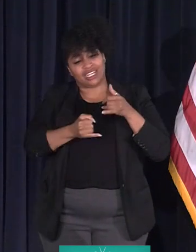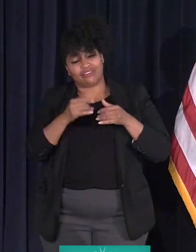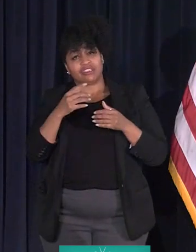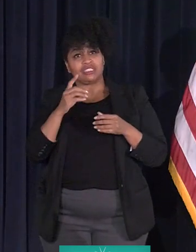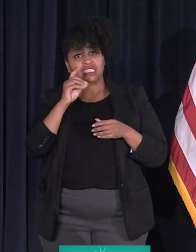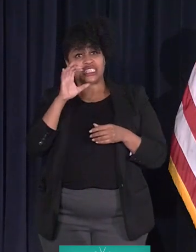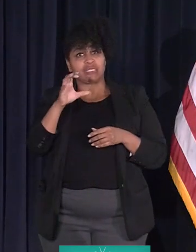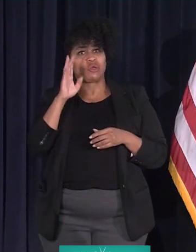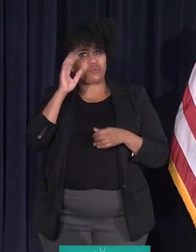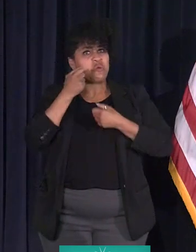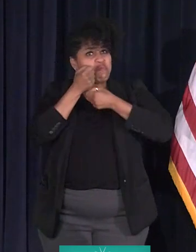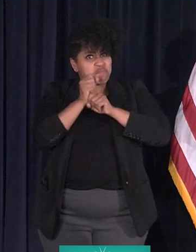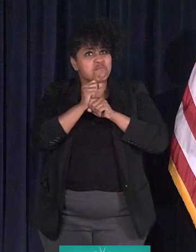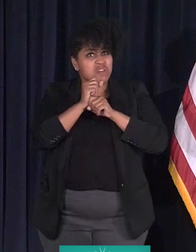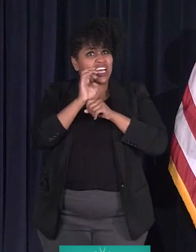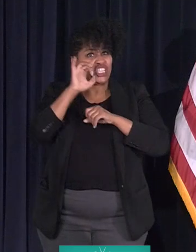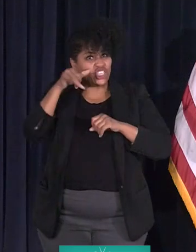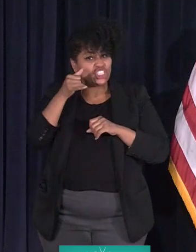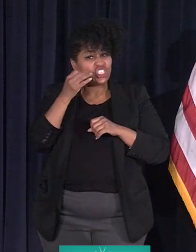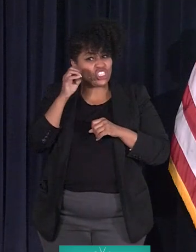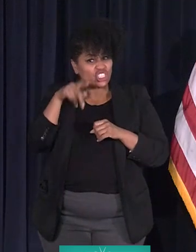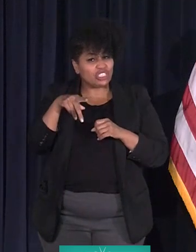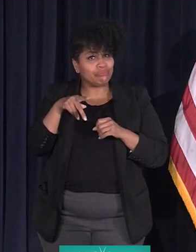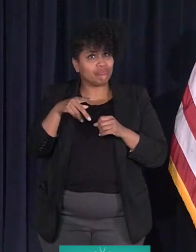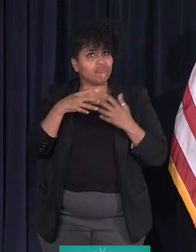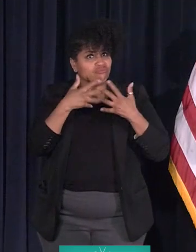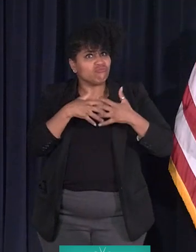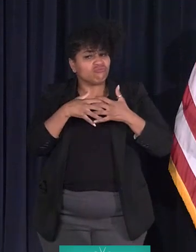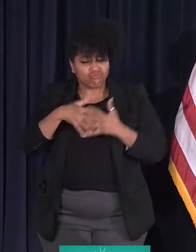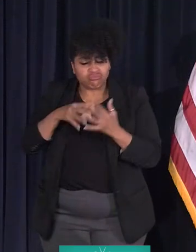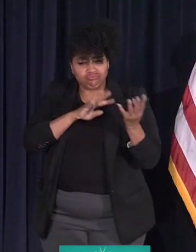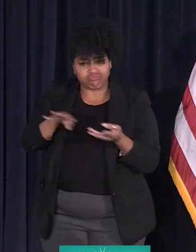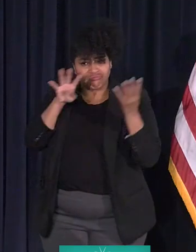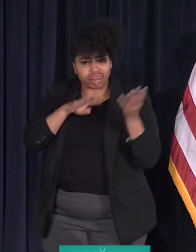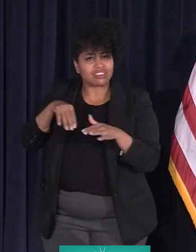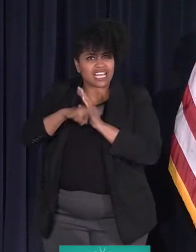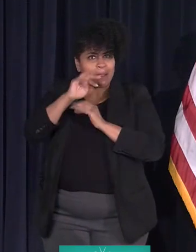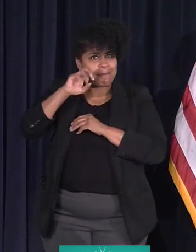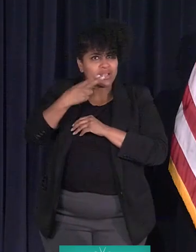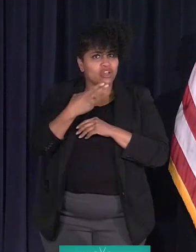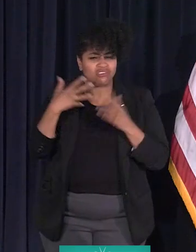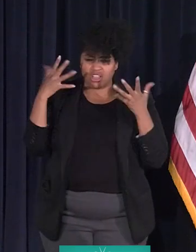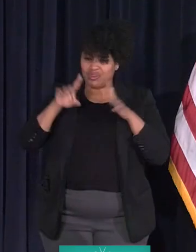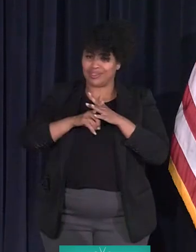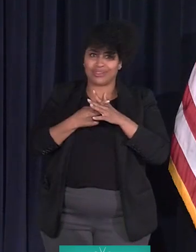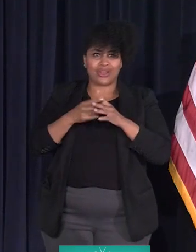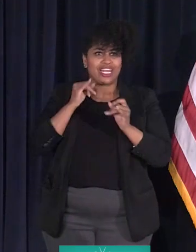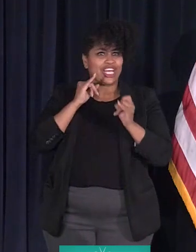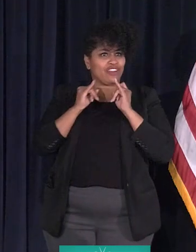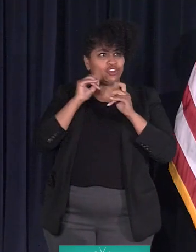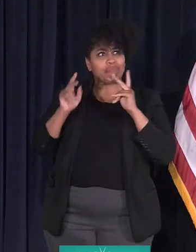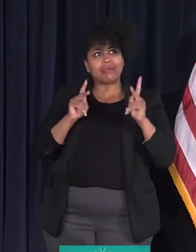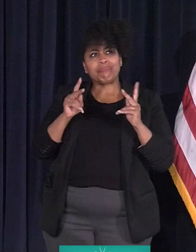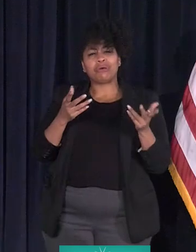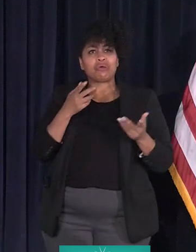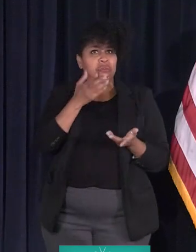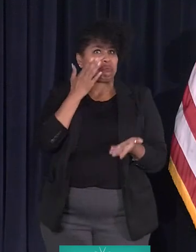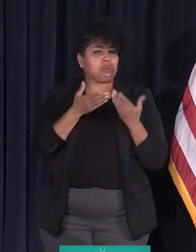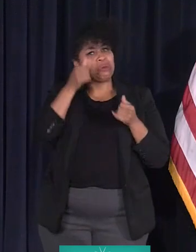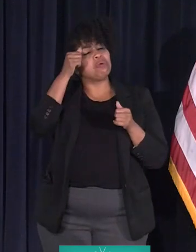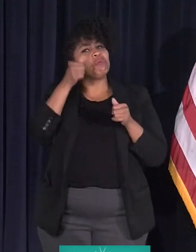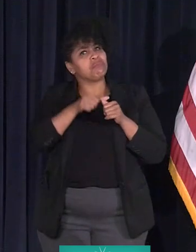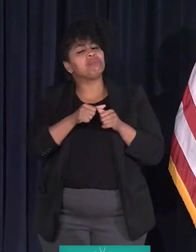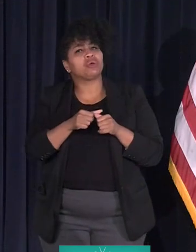Jeeps in March. People are going to be going to work. And so FCA has started doing the interviews. And as you probably